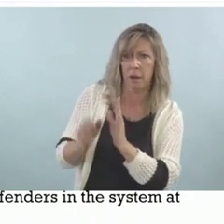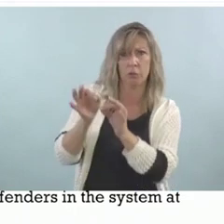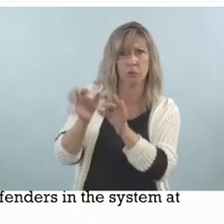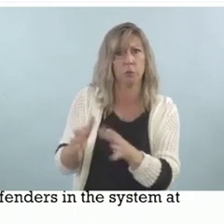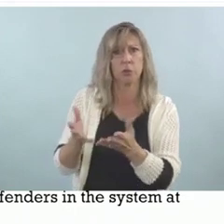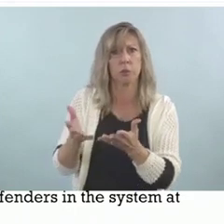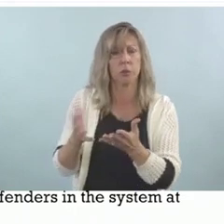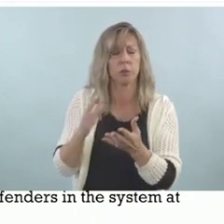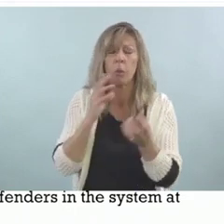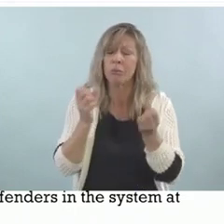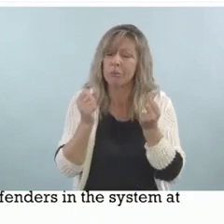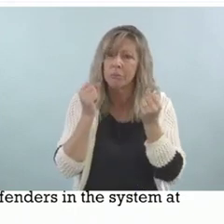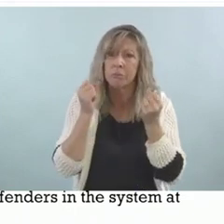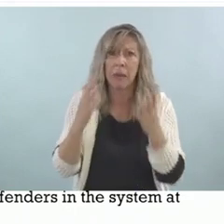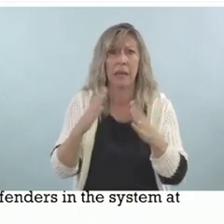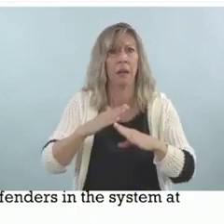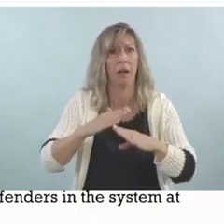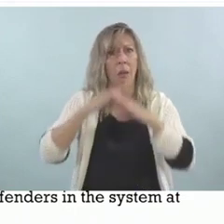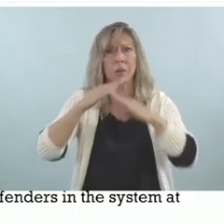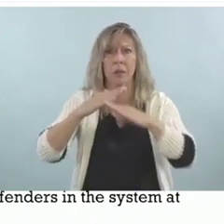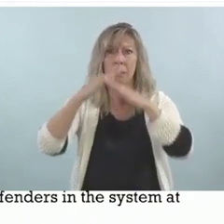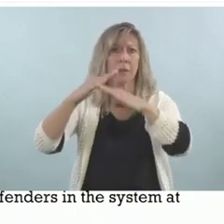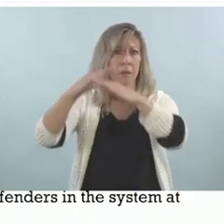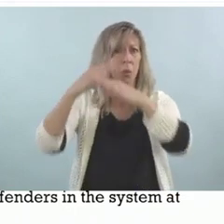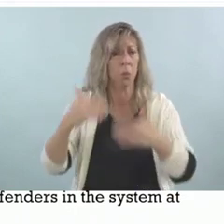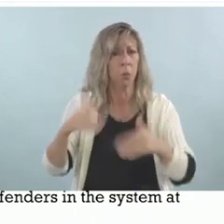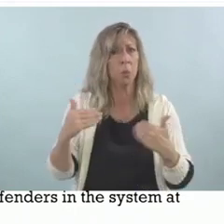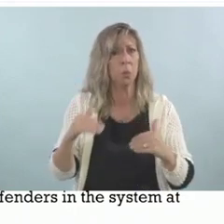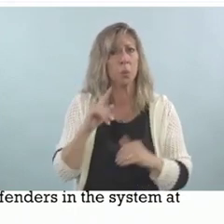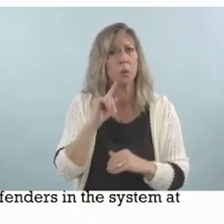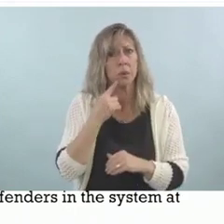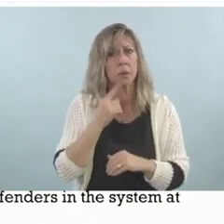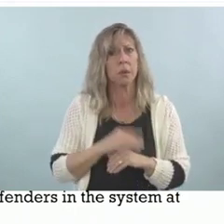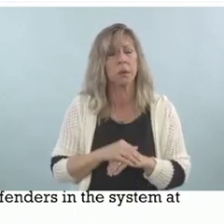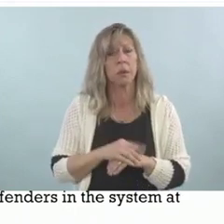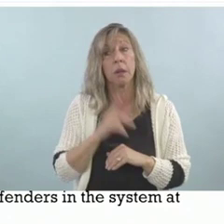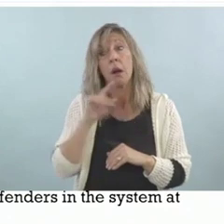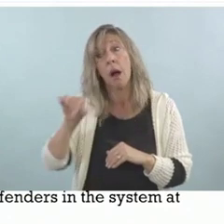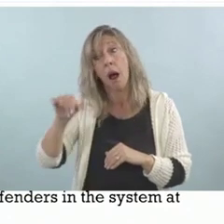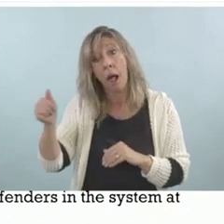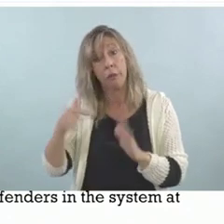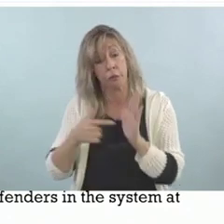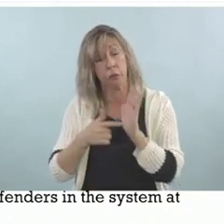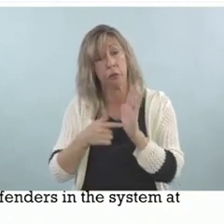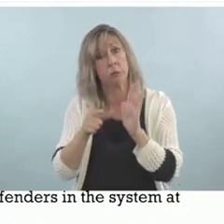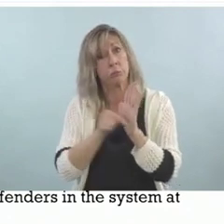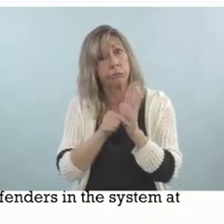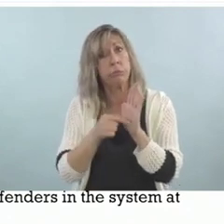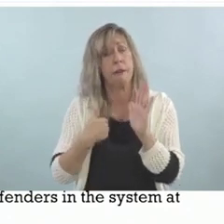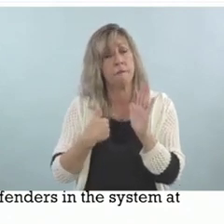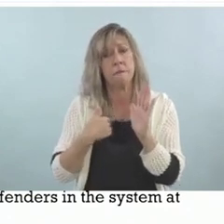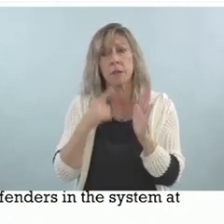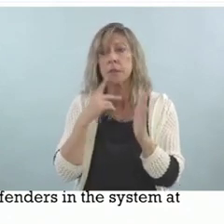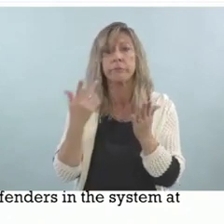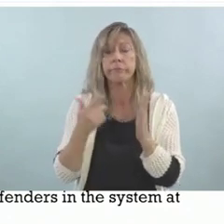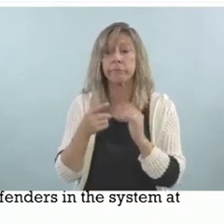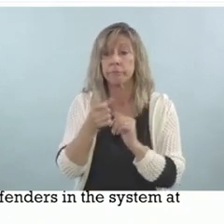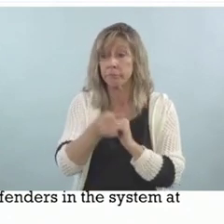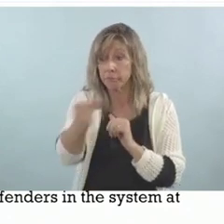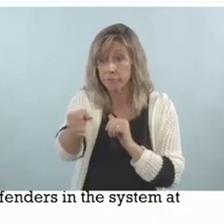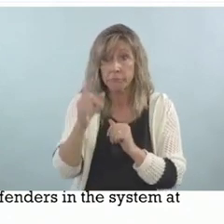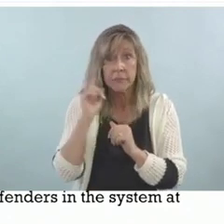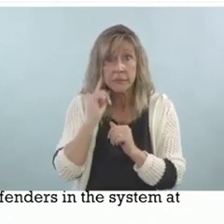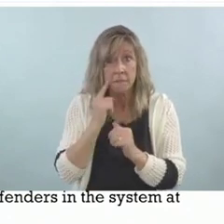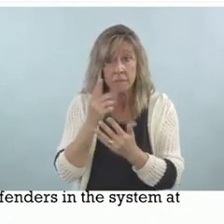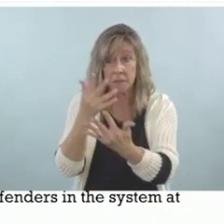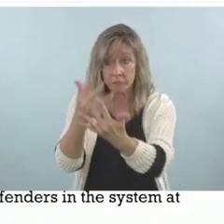There's also literature that talks about once the deaf person is locked up in prison. Dr. Jean Andrews did a study on